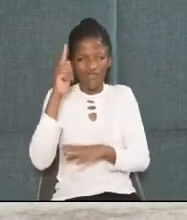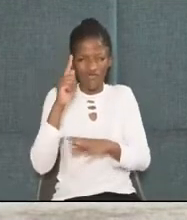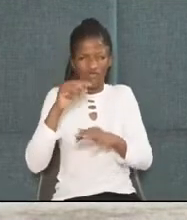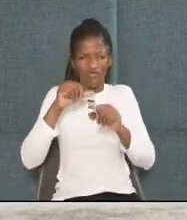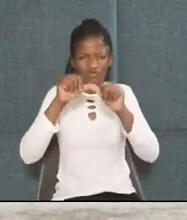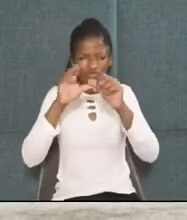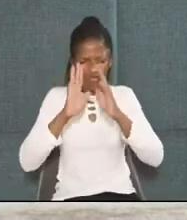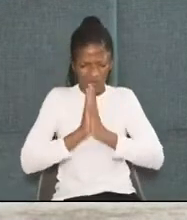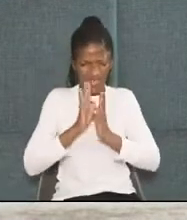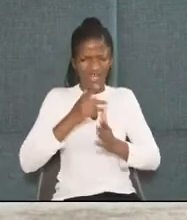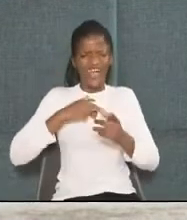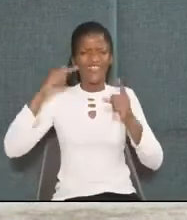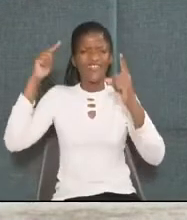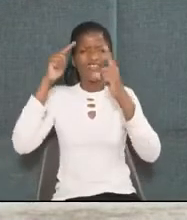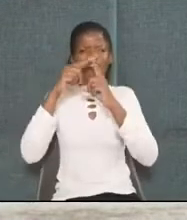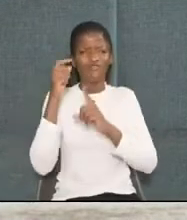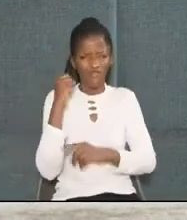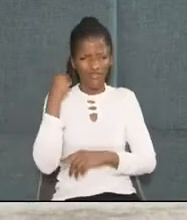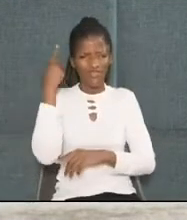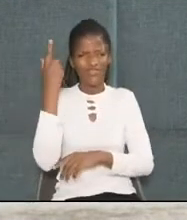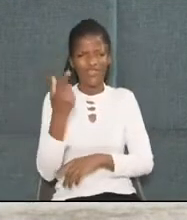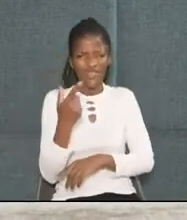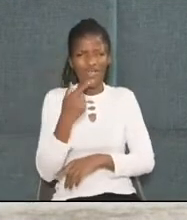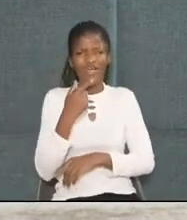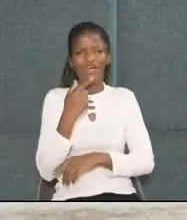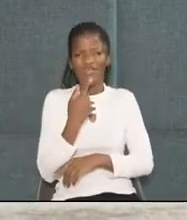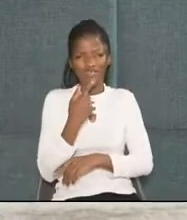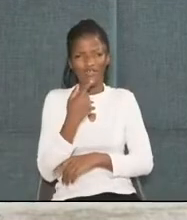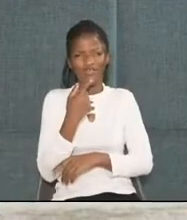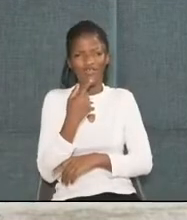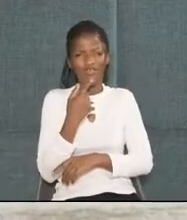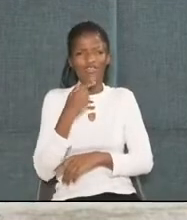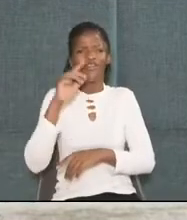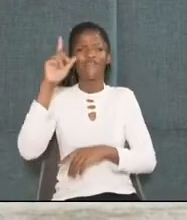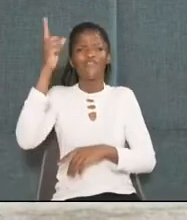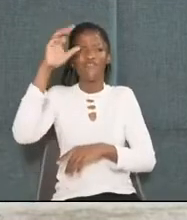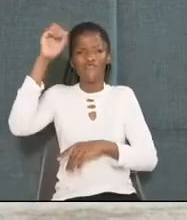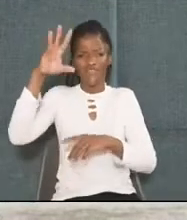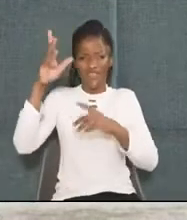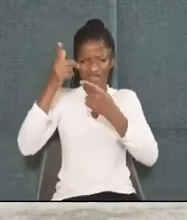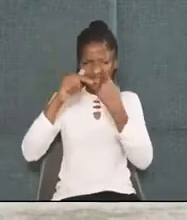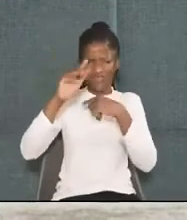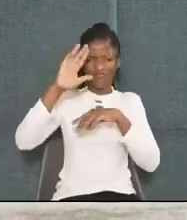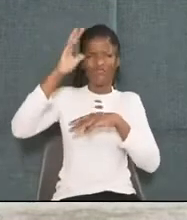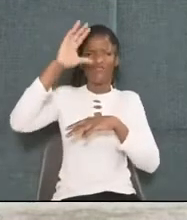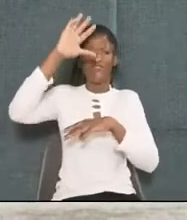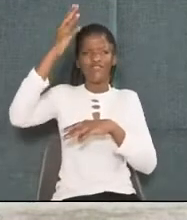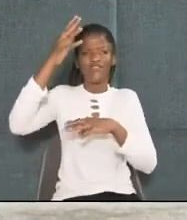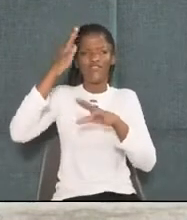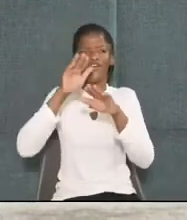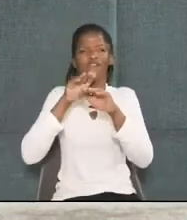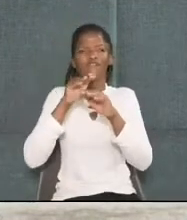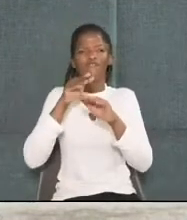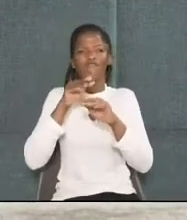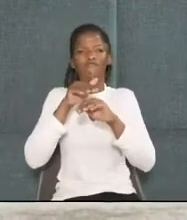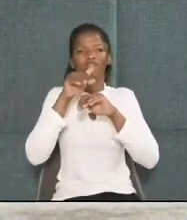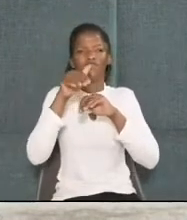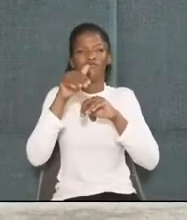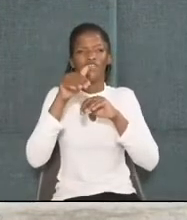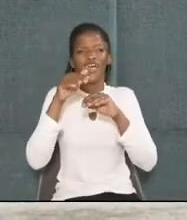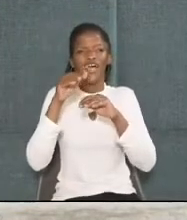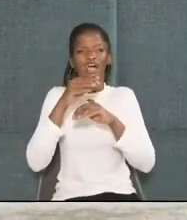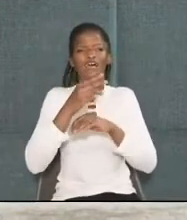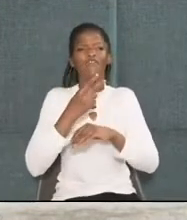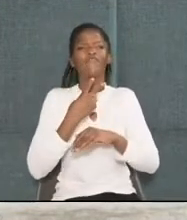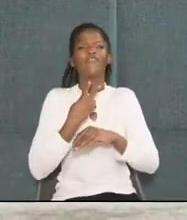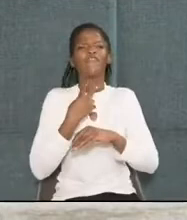playing. Until you realize, ah, there are flashes of light running across the sky, followed by loud rumbling